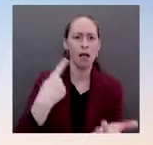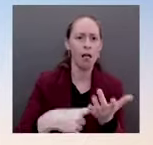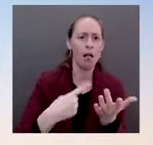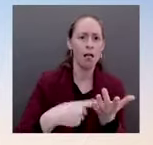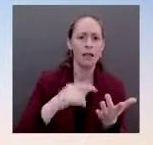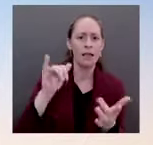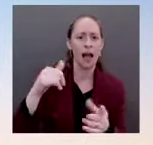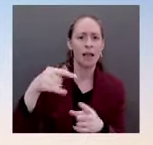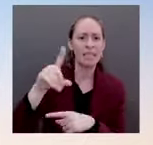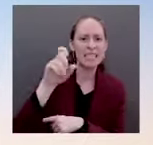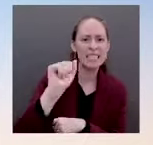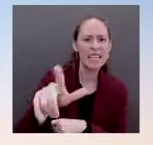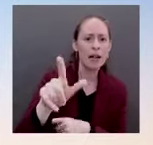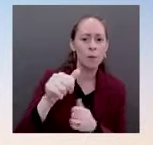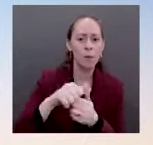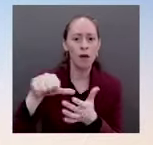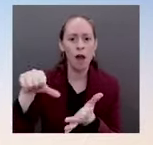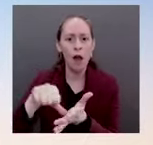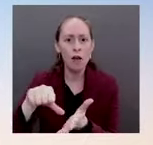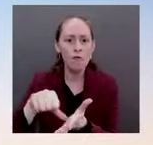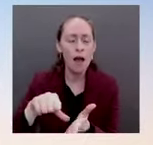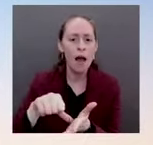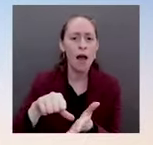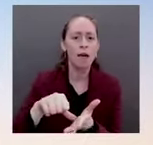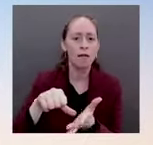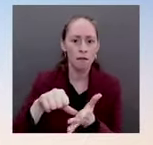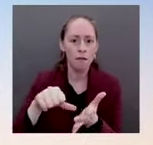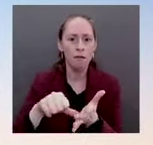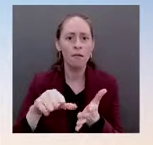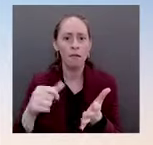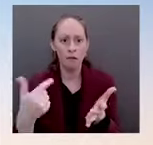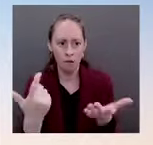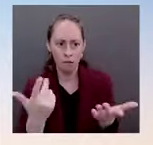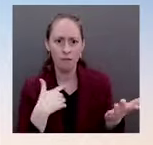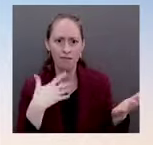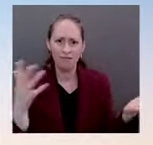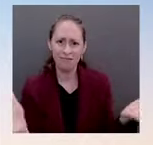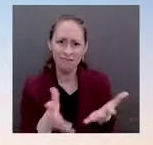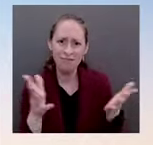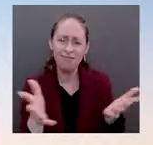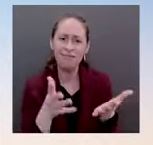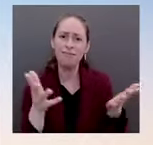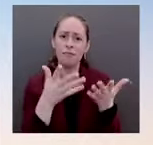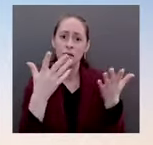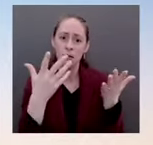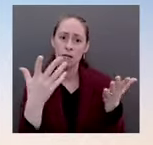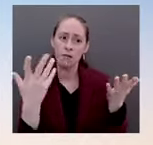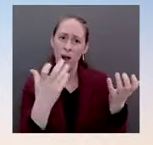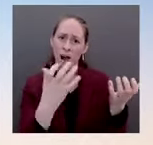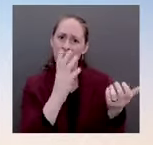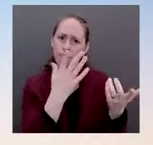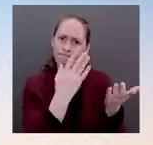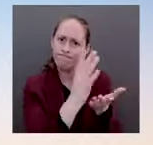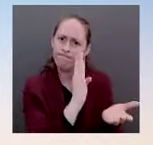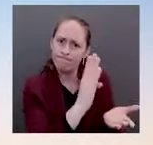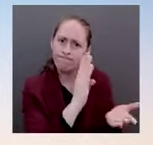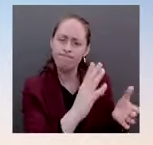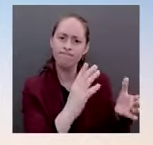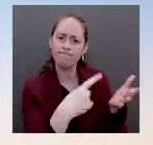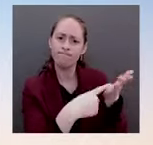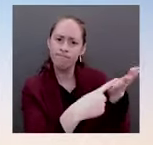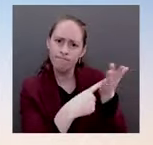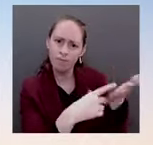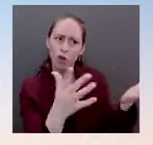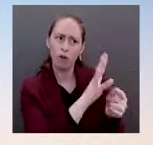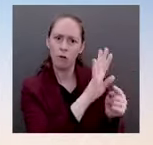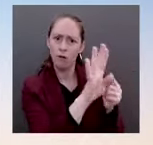or the opportunity to have direct engagement with the Iranians. We won't we've said that a deal